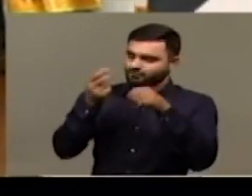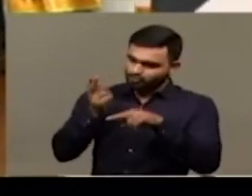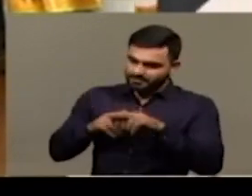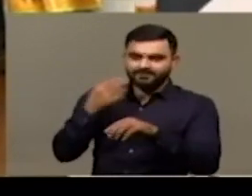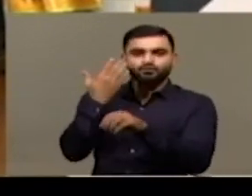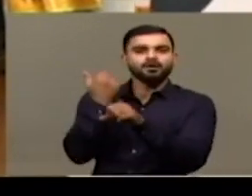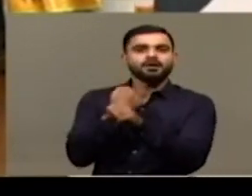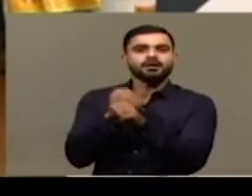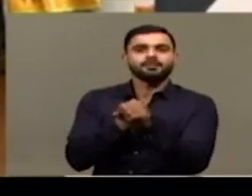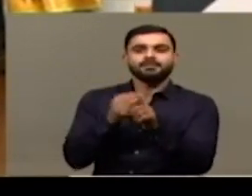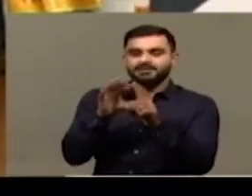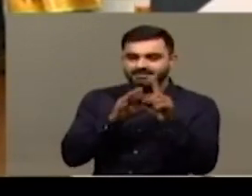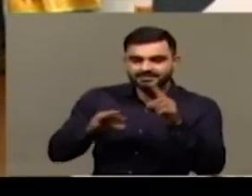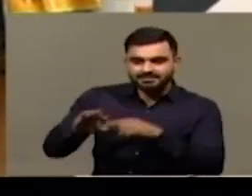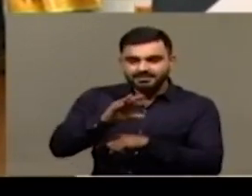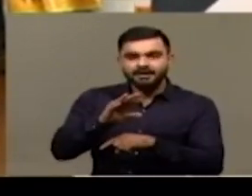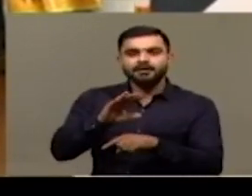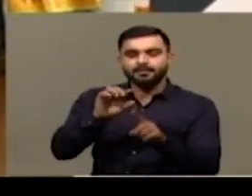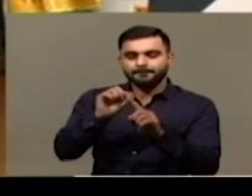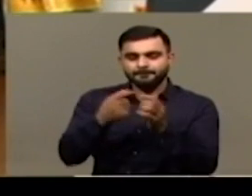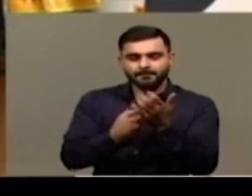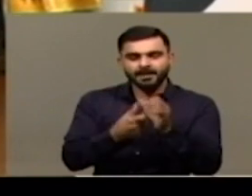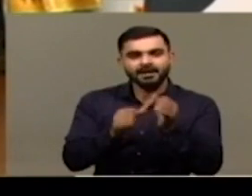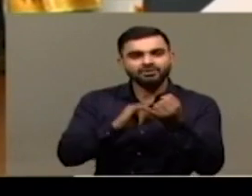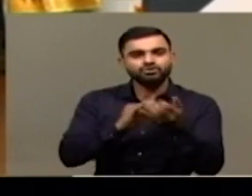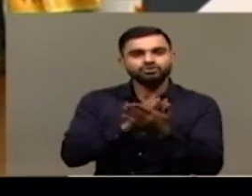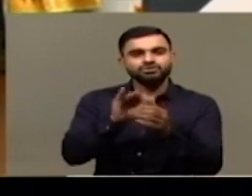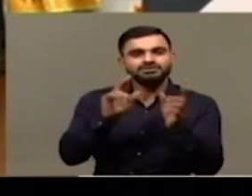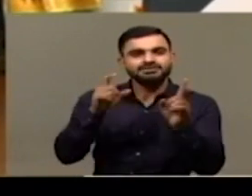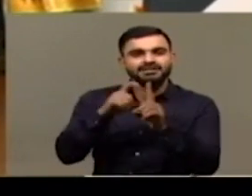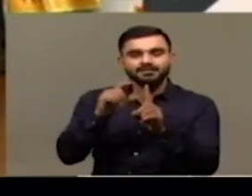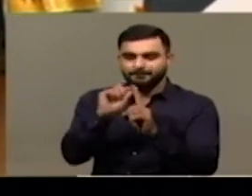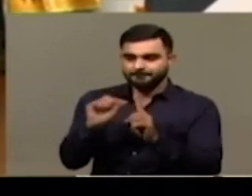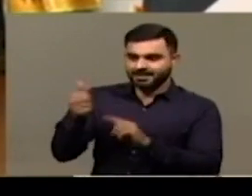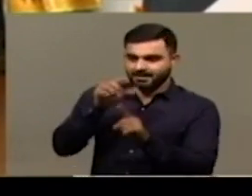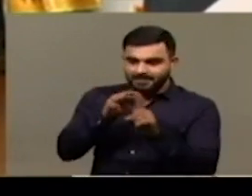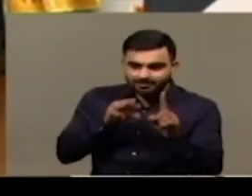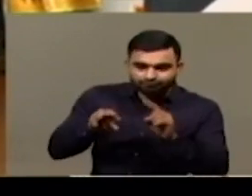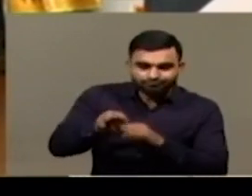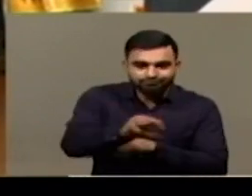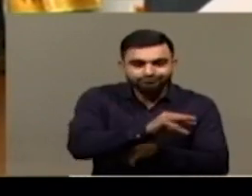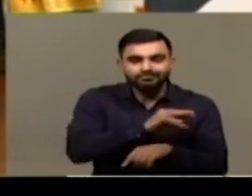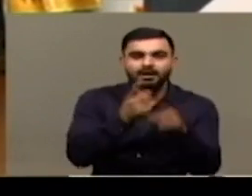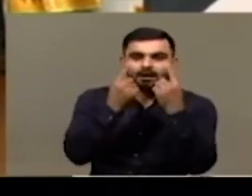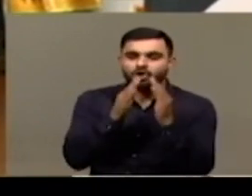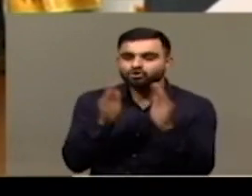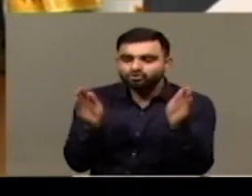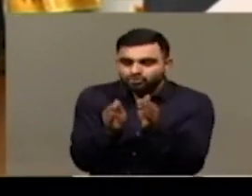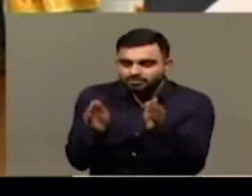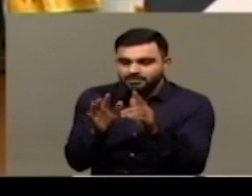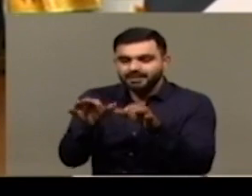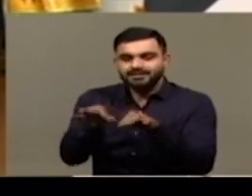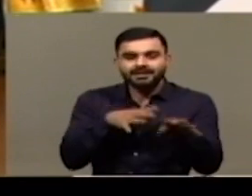remember that we district-wise. We were doing these surveys. We had a fix on how many